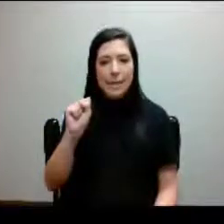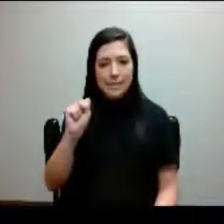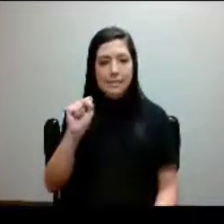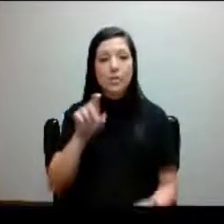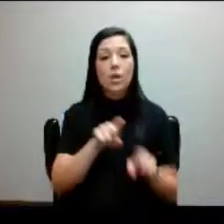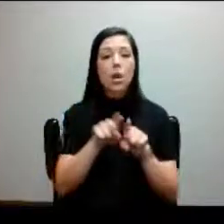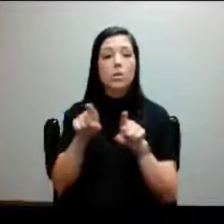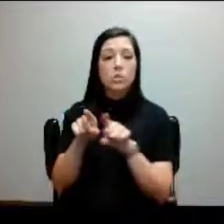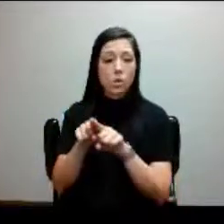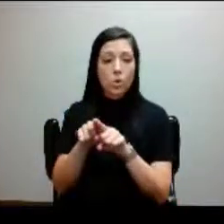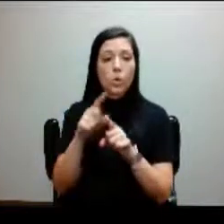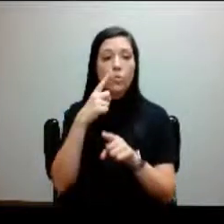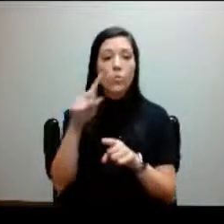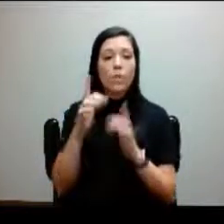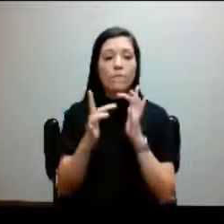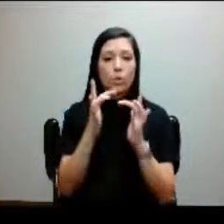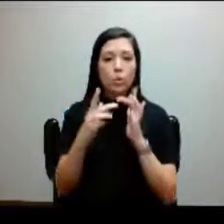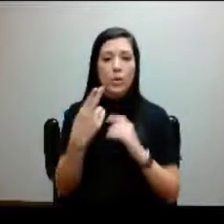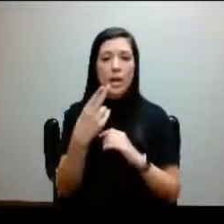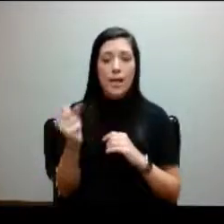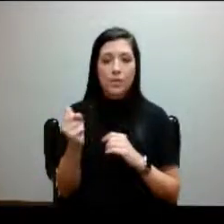virtual high school visits.